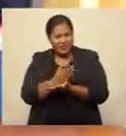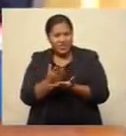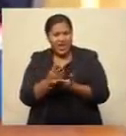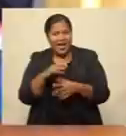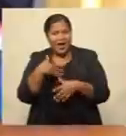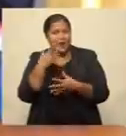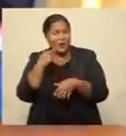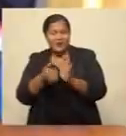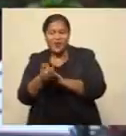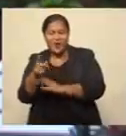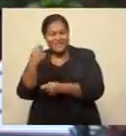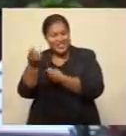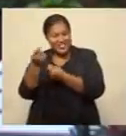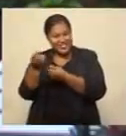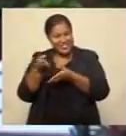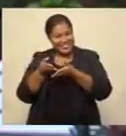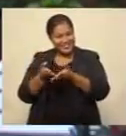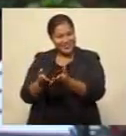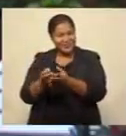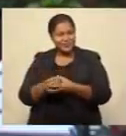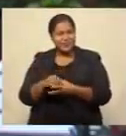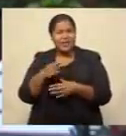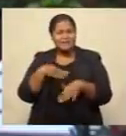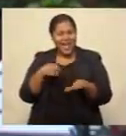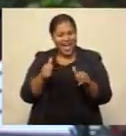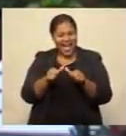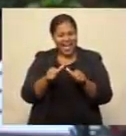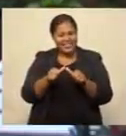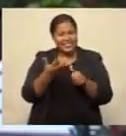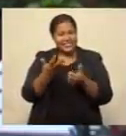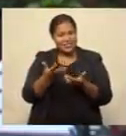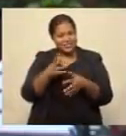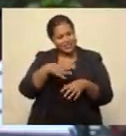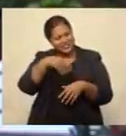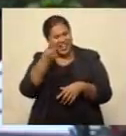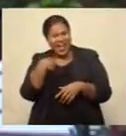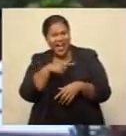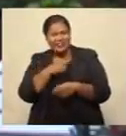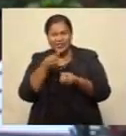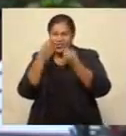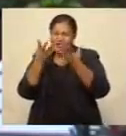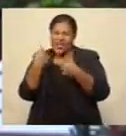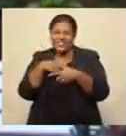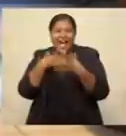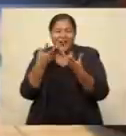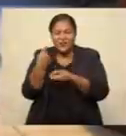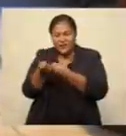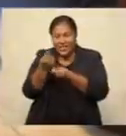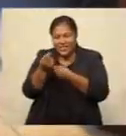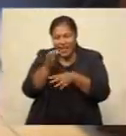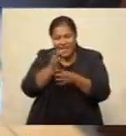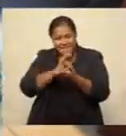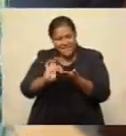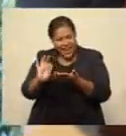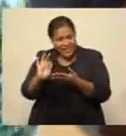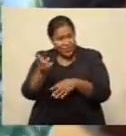trips. My aunt, she also would take us out and show us how to fish in freshwater rivers or, you know,